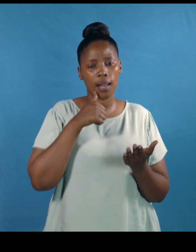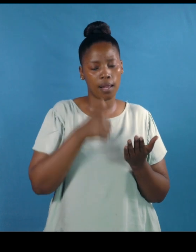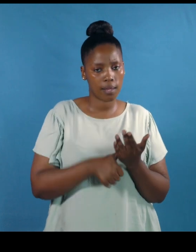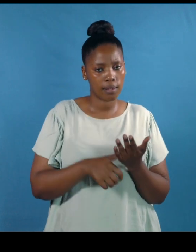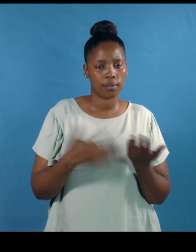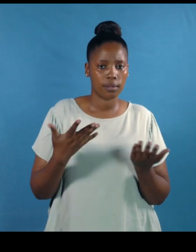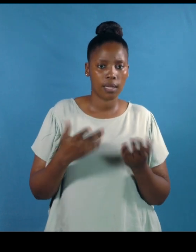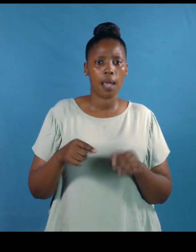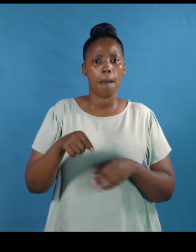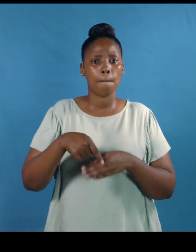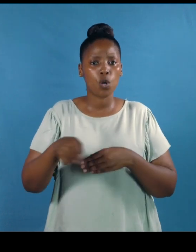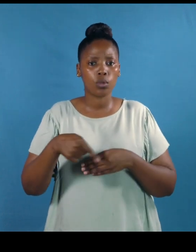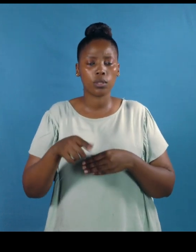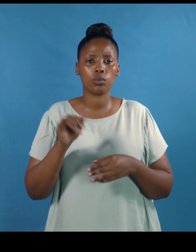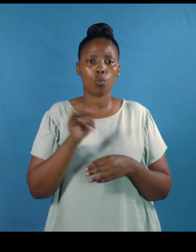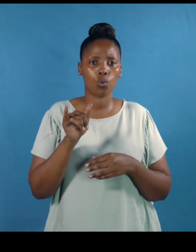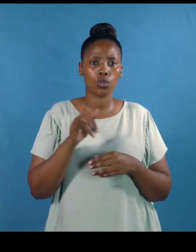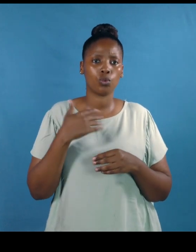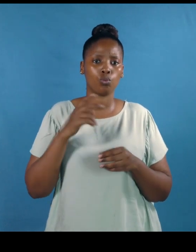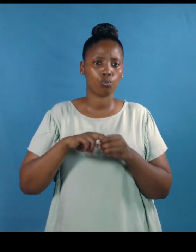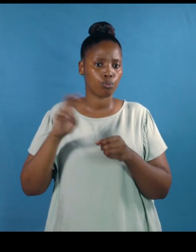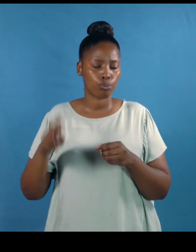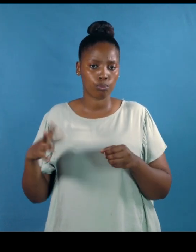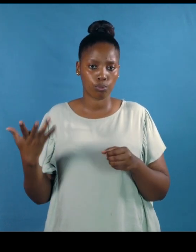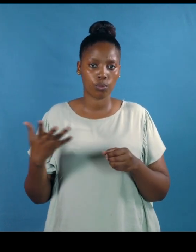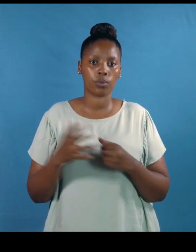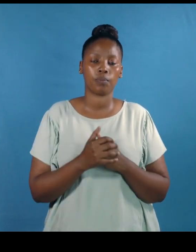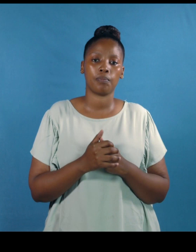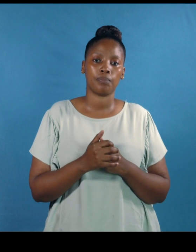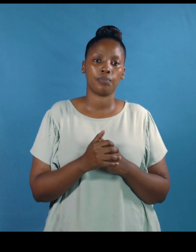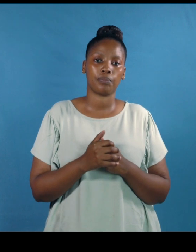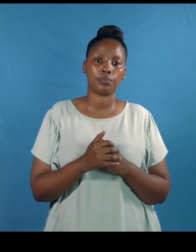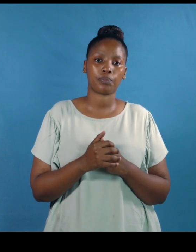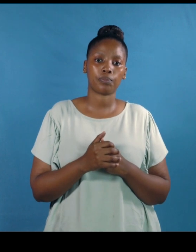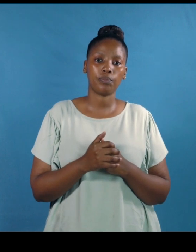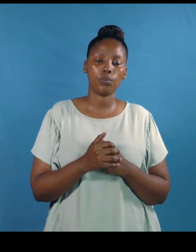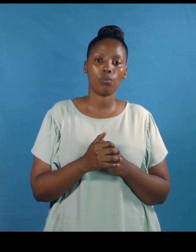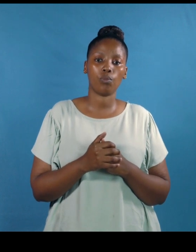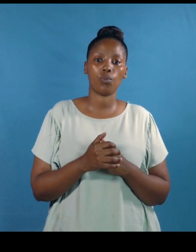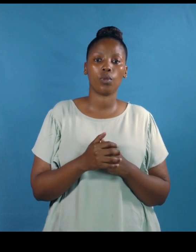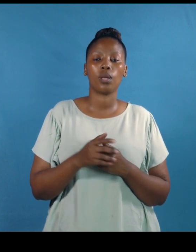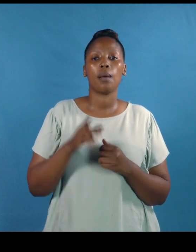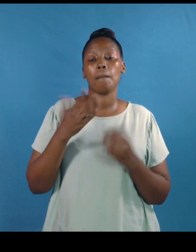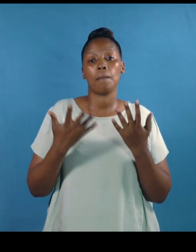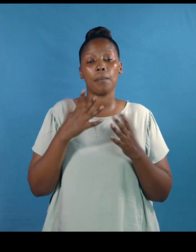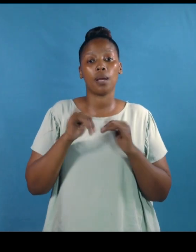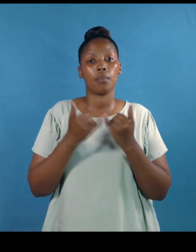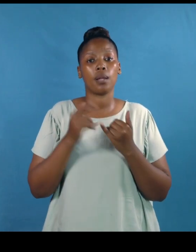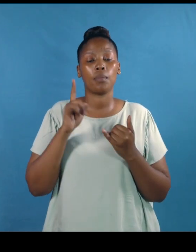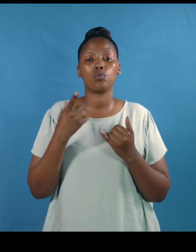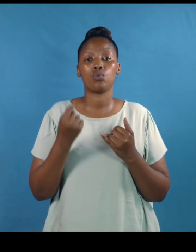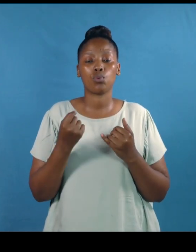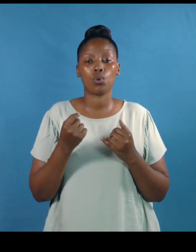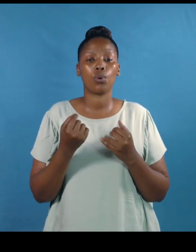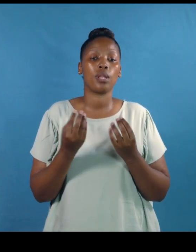period according to your contract allow the company to make the necessary adjustments before you leave if you